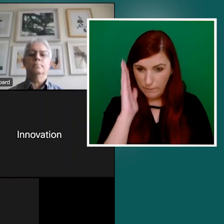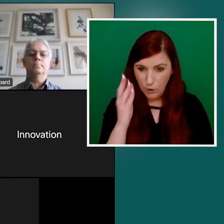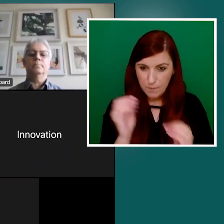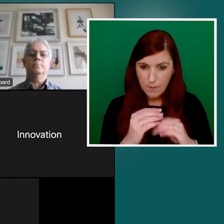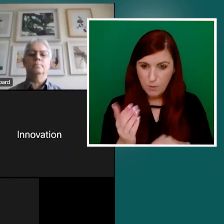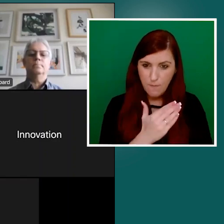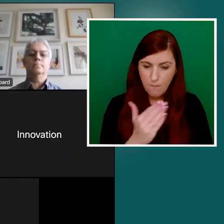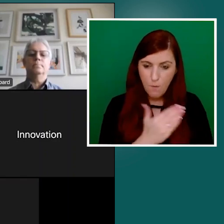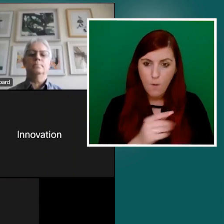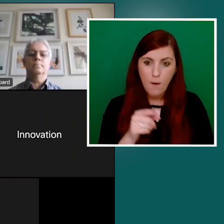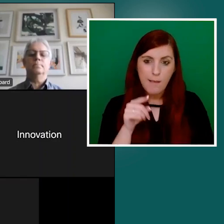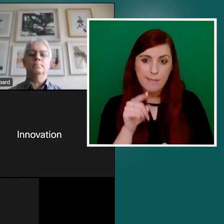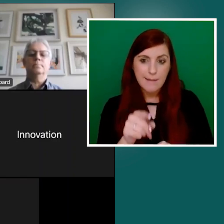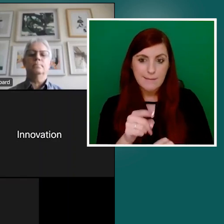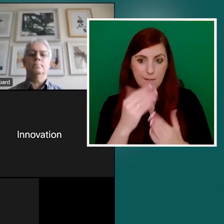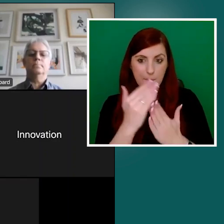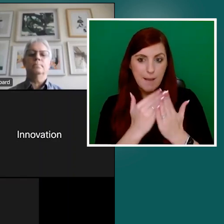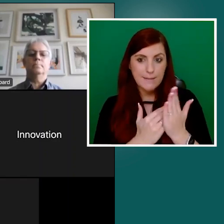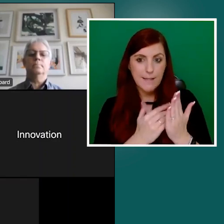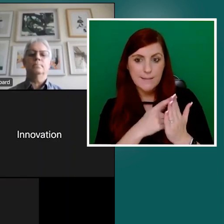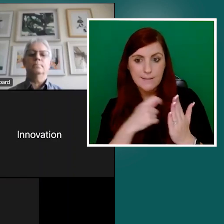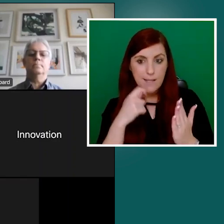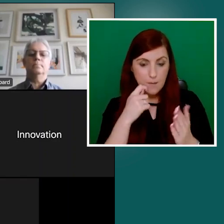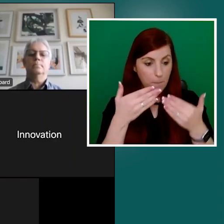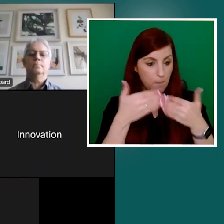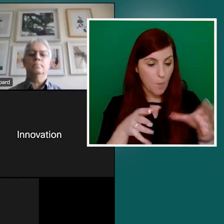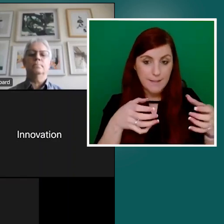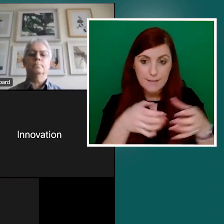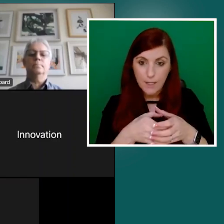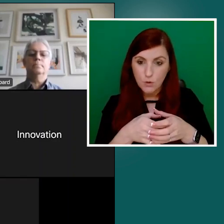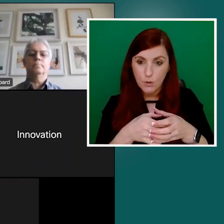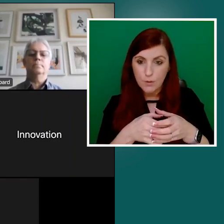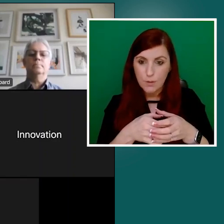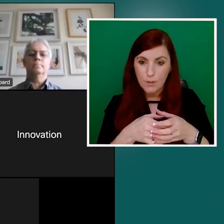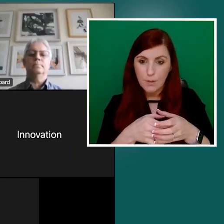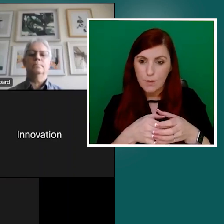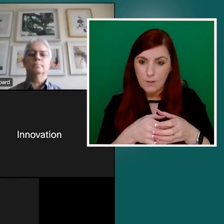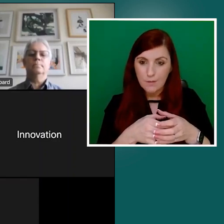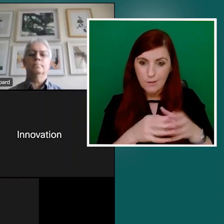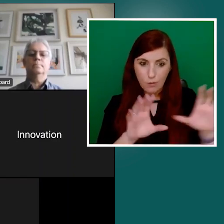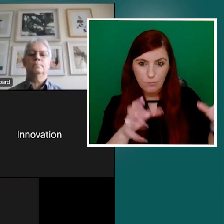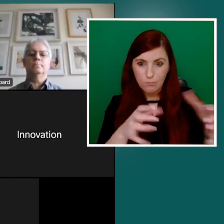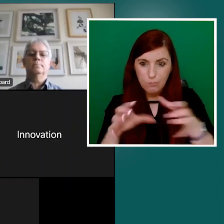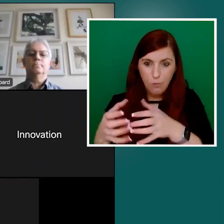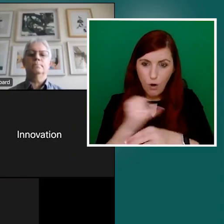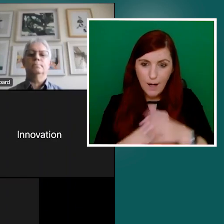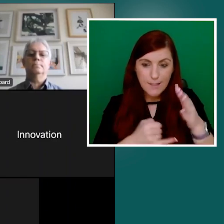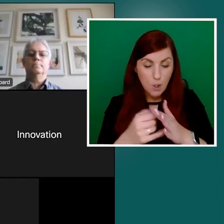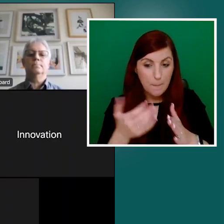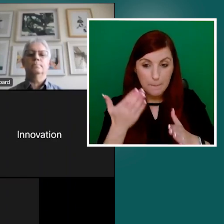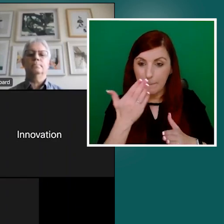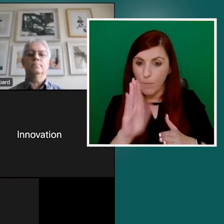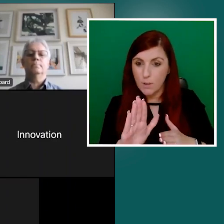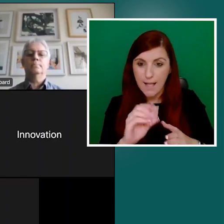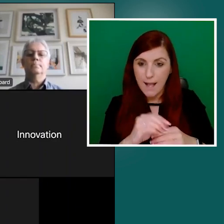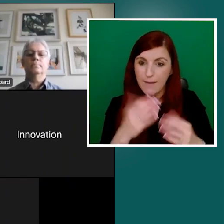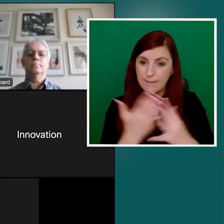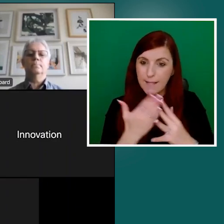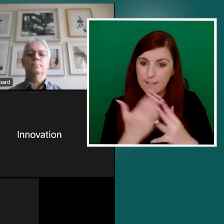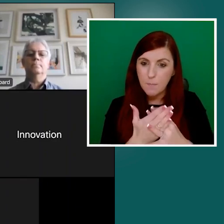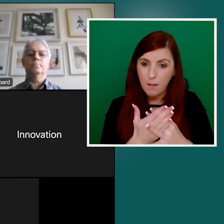public sector bodies to ensure that their websites, mobile apps, and indeed most content are